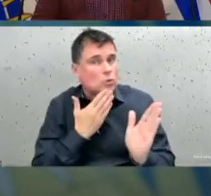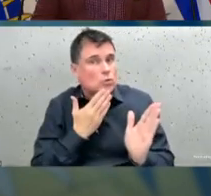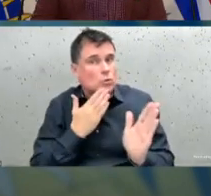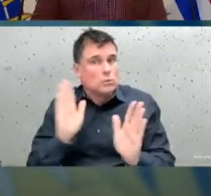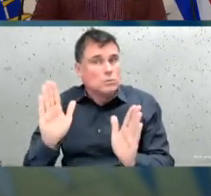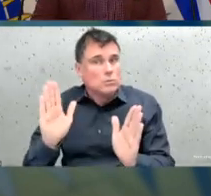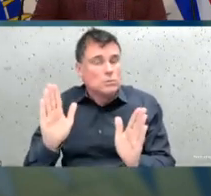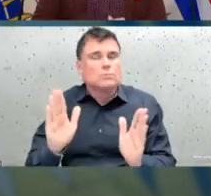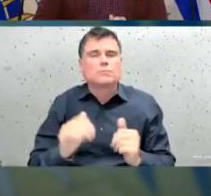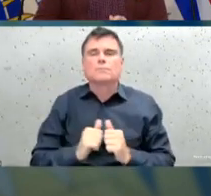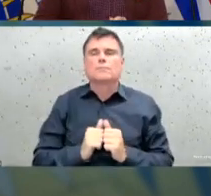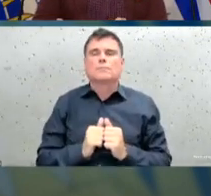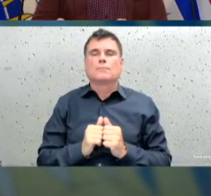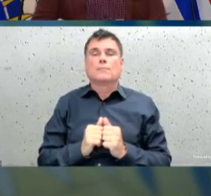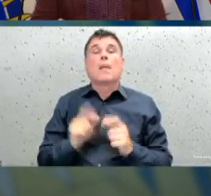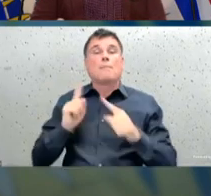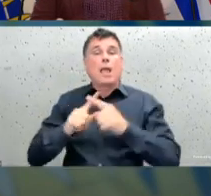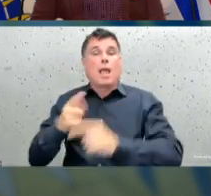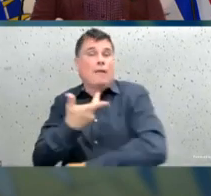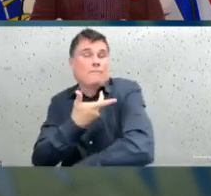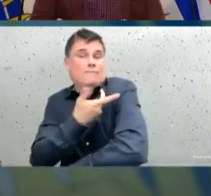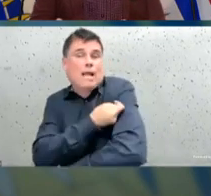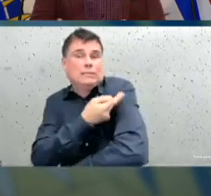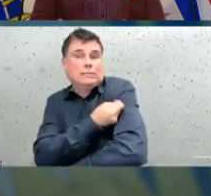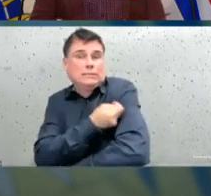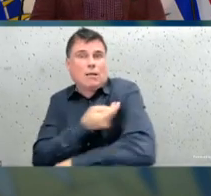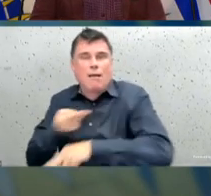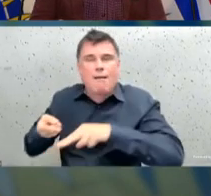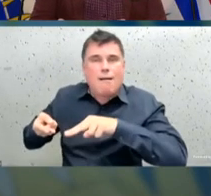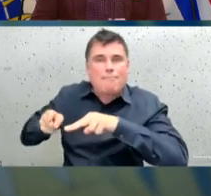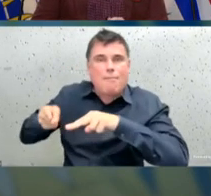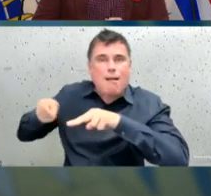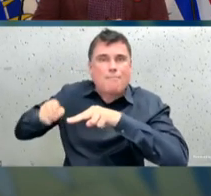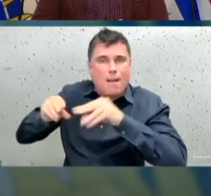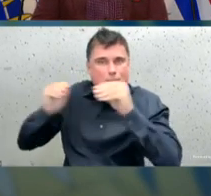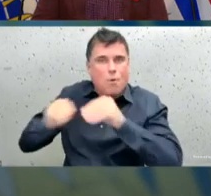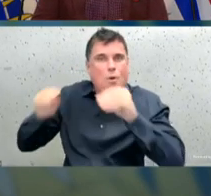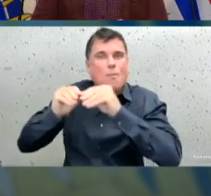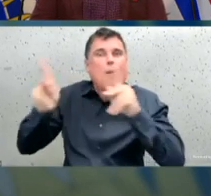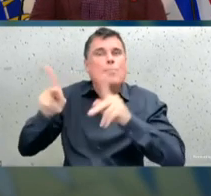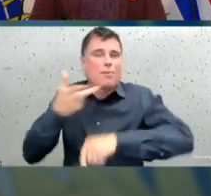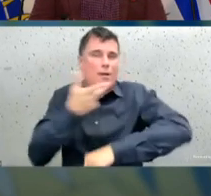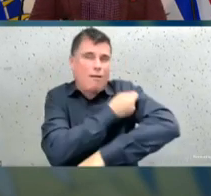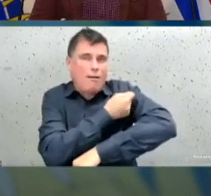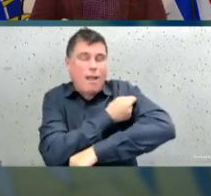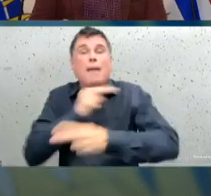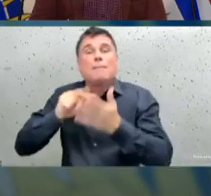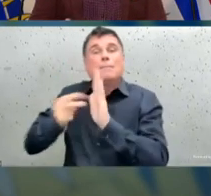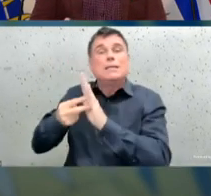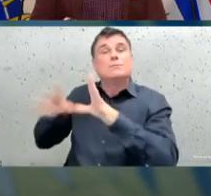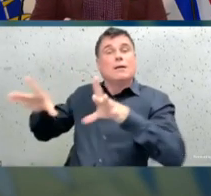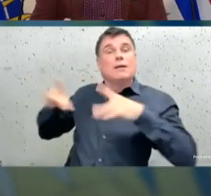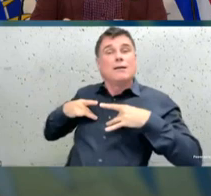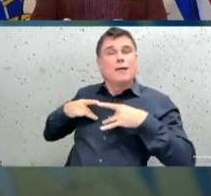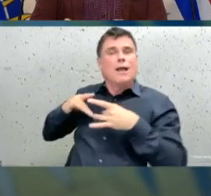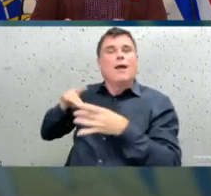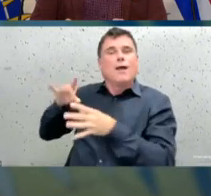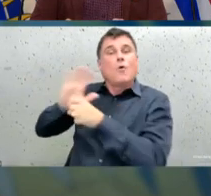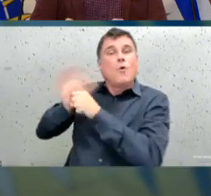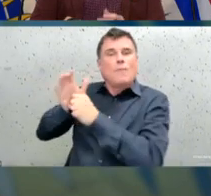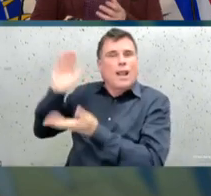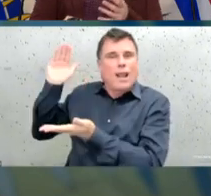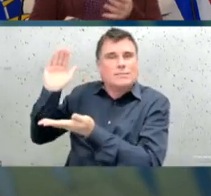buffer where the virus can't spread as easily. We continue to be affected across the entire